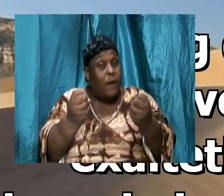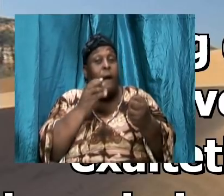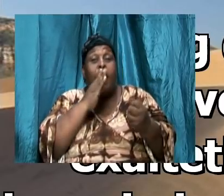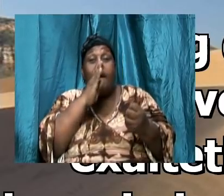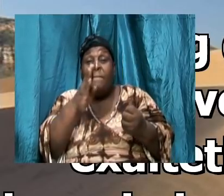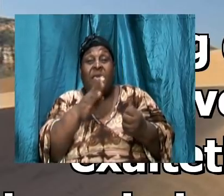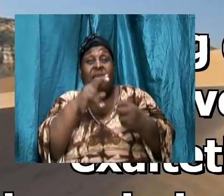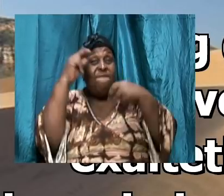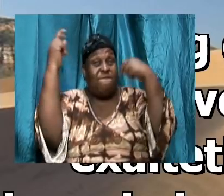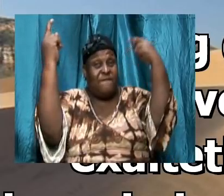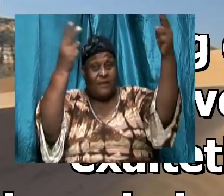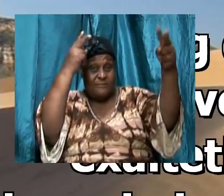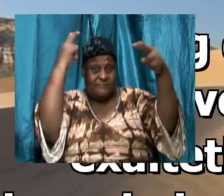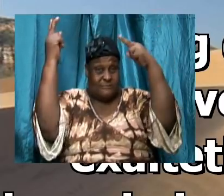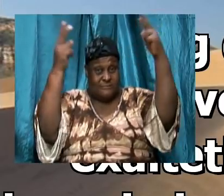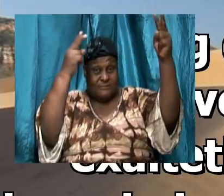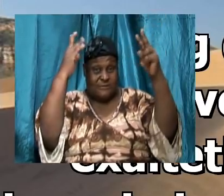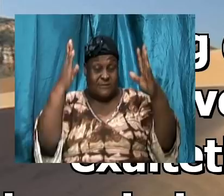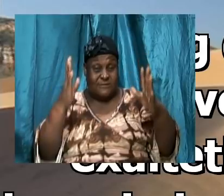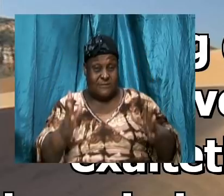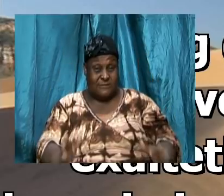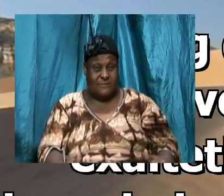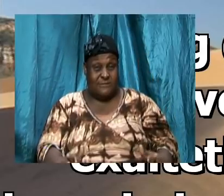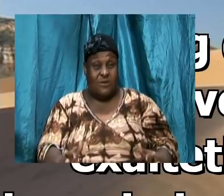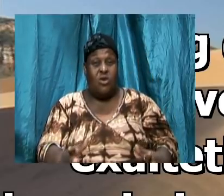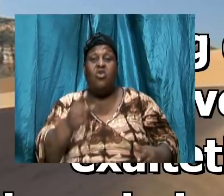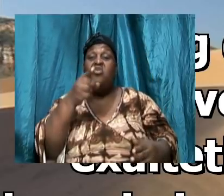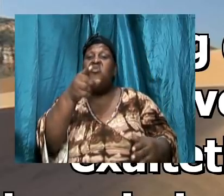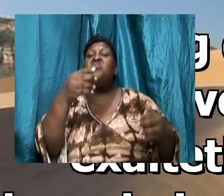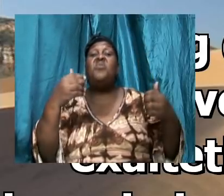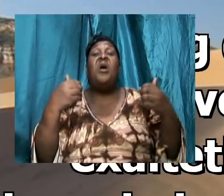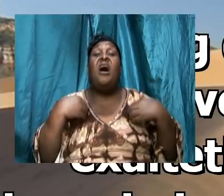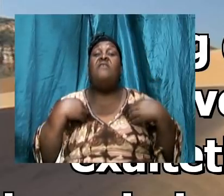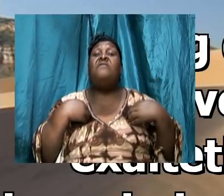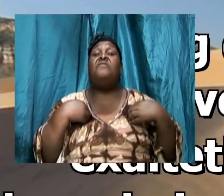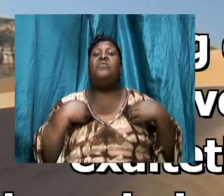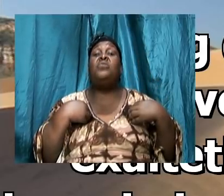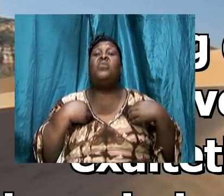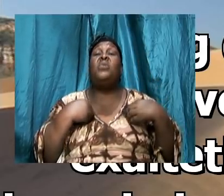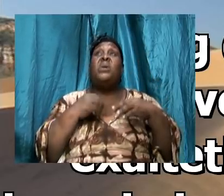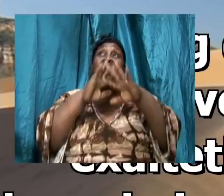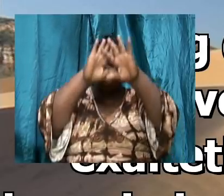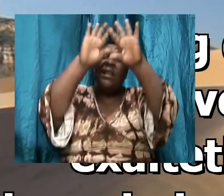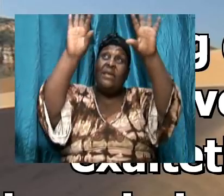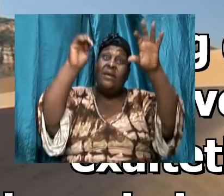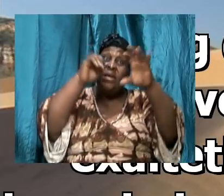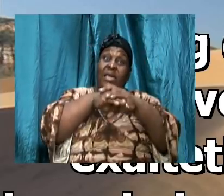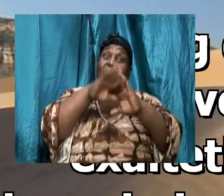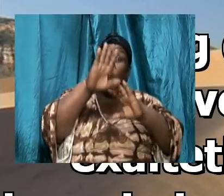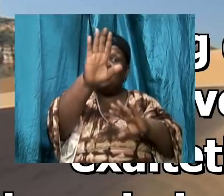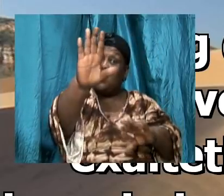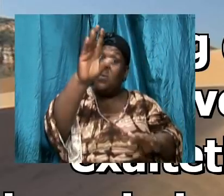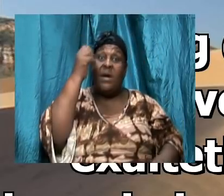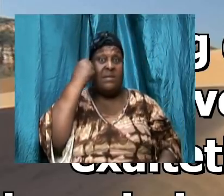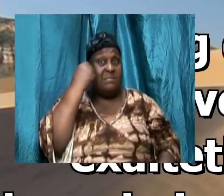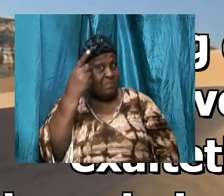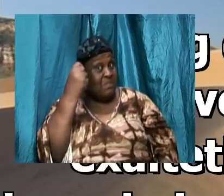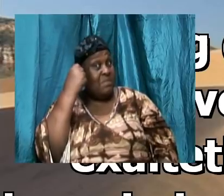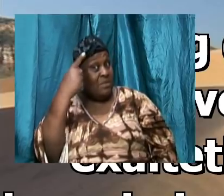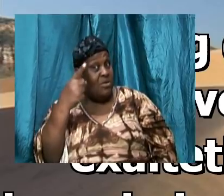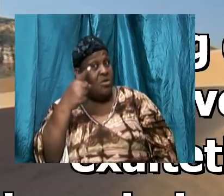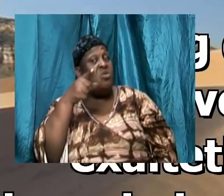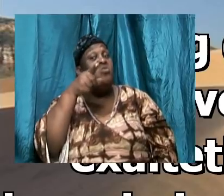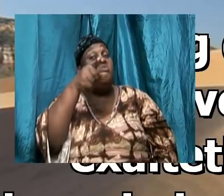if you are going to walk with Almighty God, you have got to be clear in your understanding that you have got to